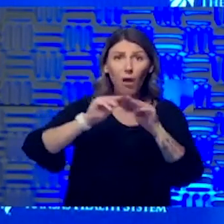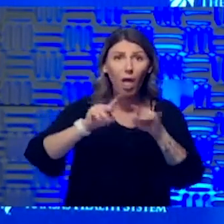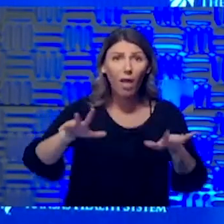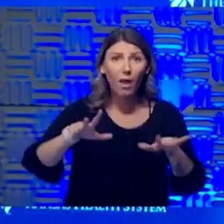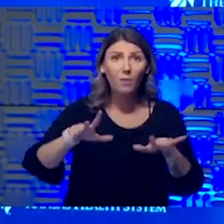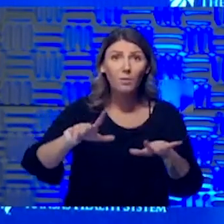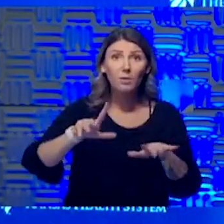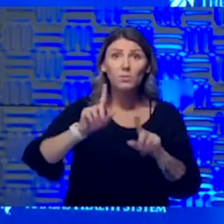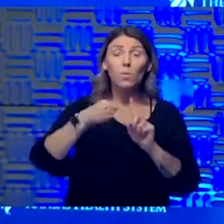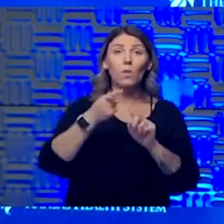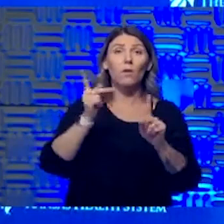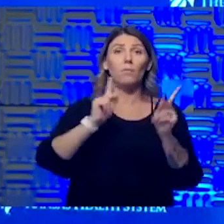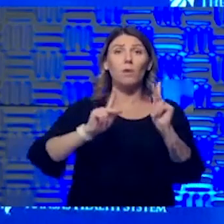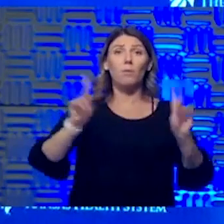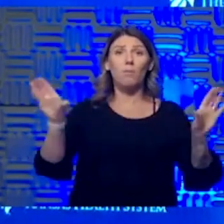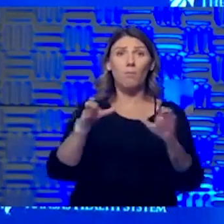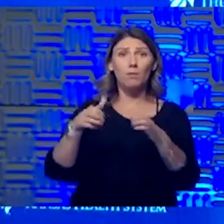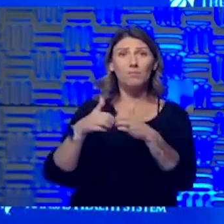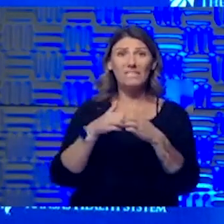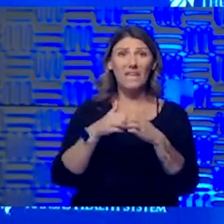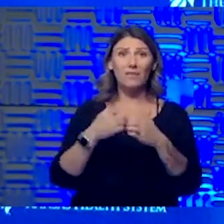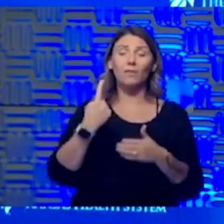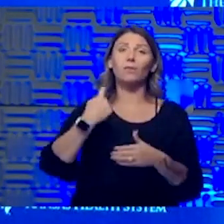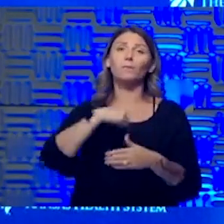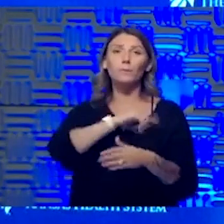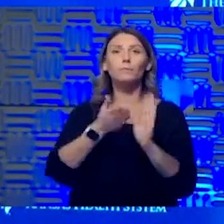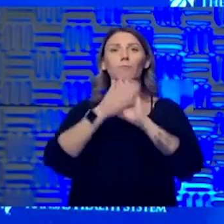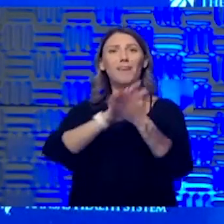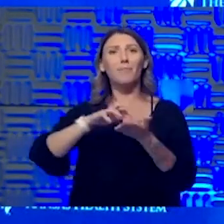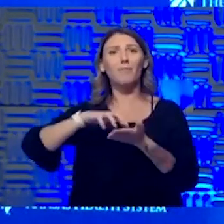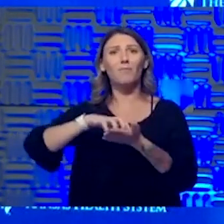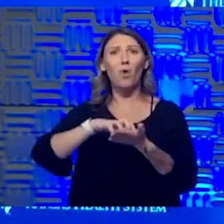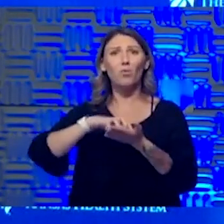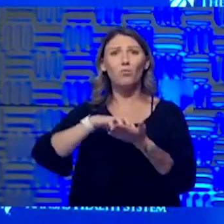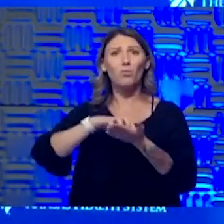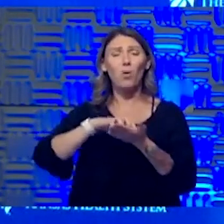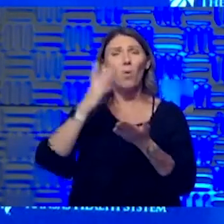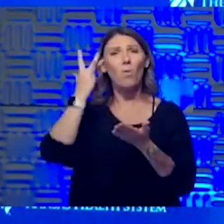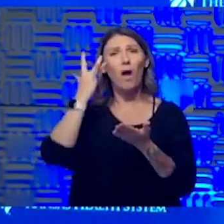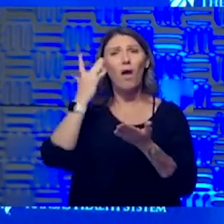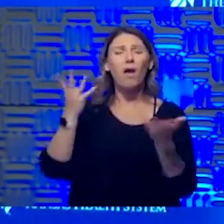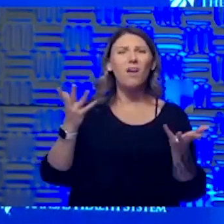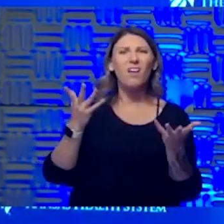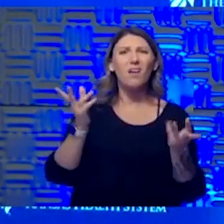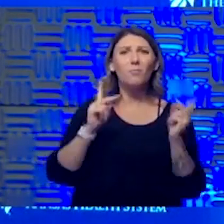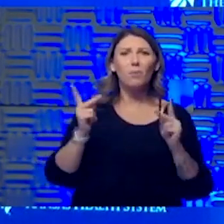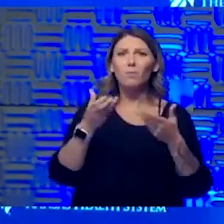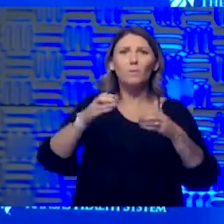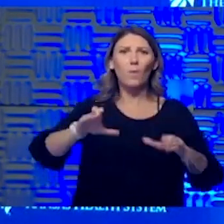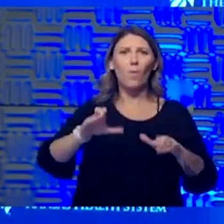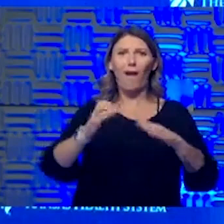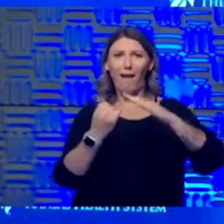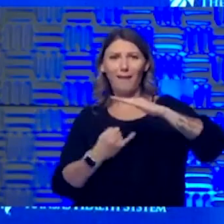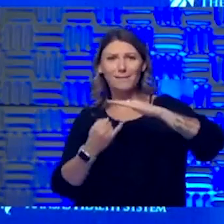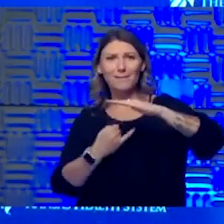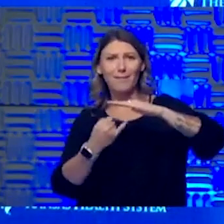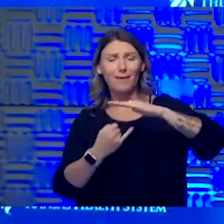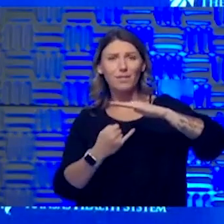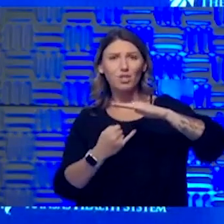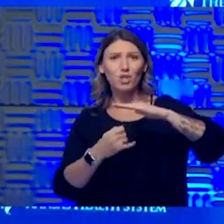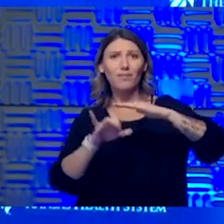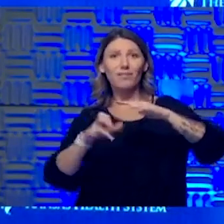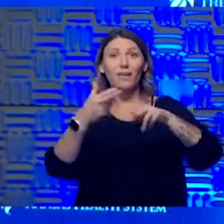we're vulnerable. And that's a terrible thing because nobody wants to be isolated, right? But isolation is a short term